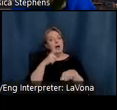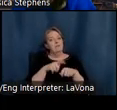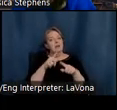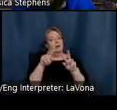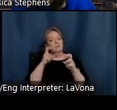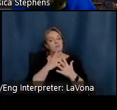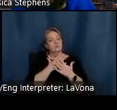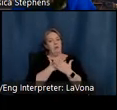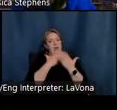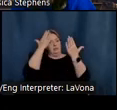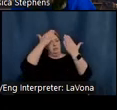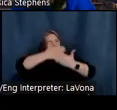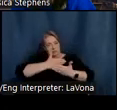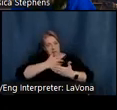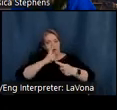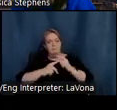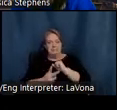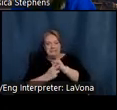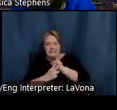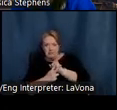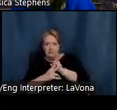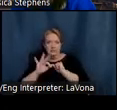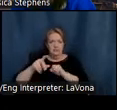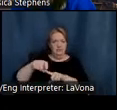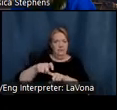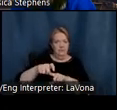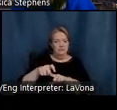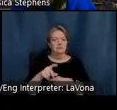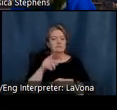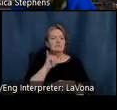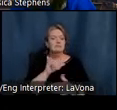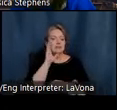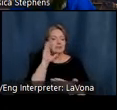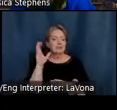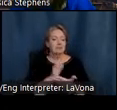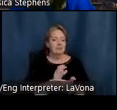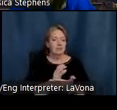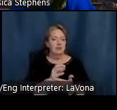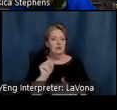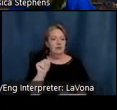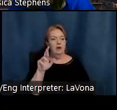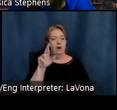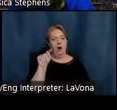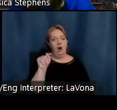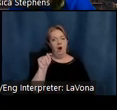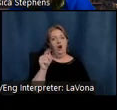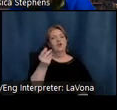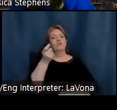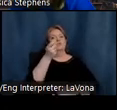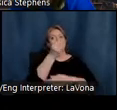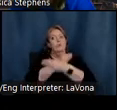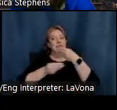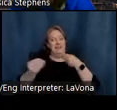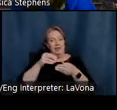and time for conservation if needed. This is a photo of an art rotation in progress, which